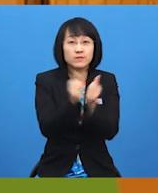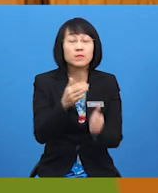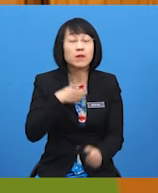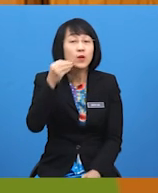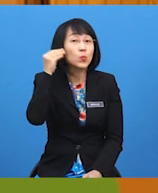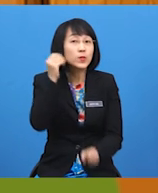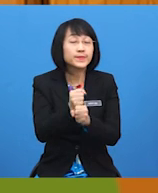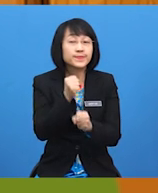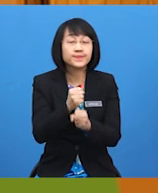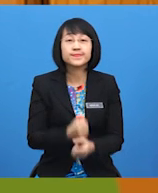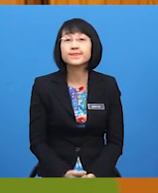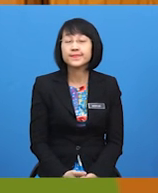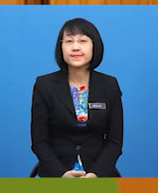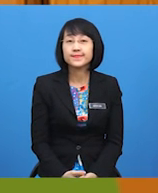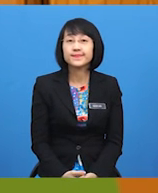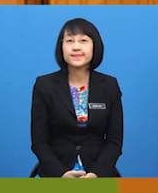homework.